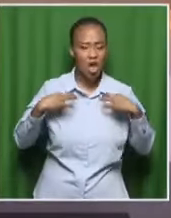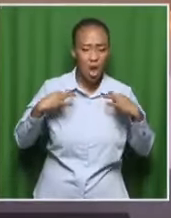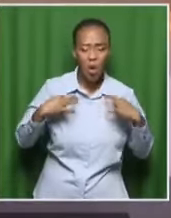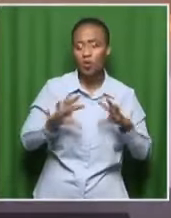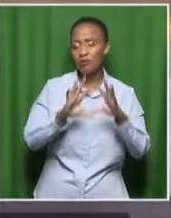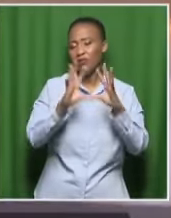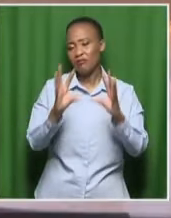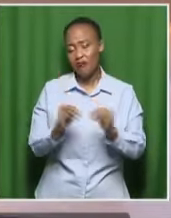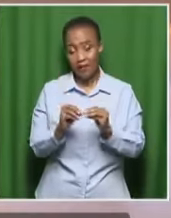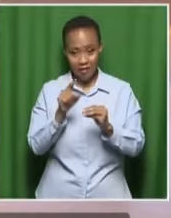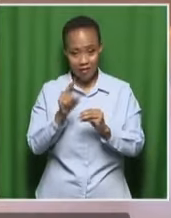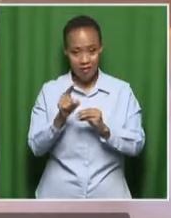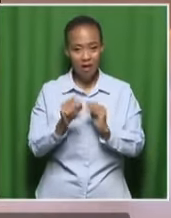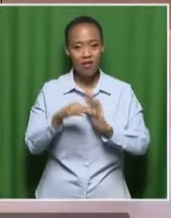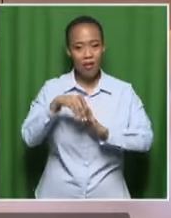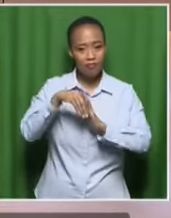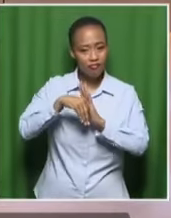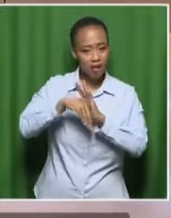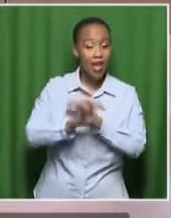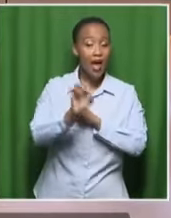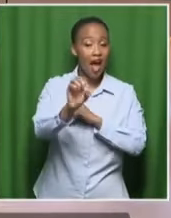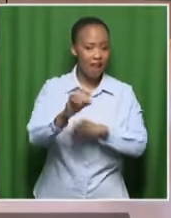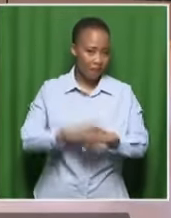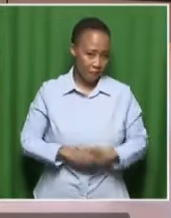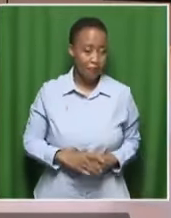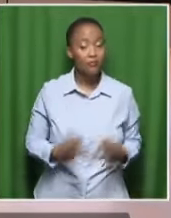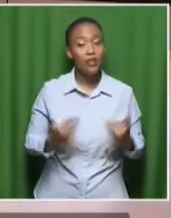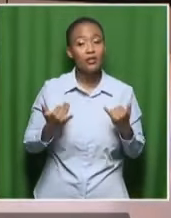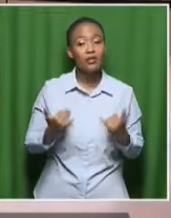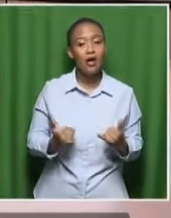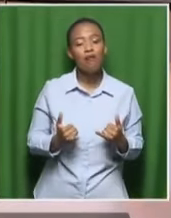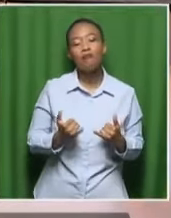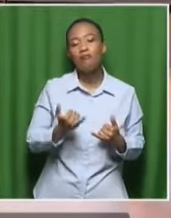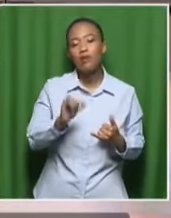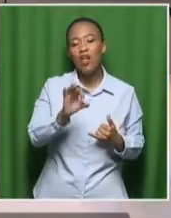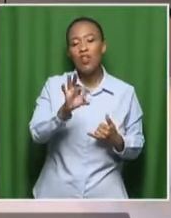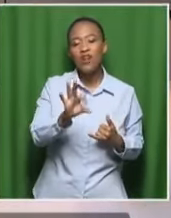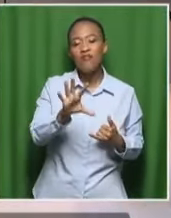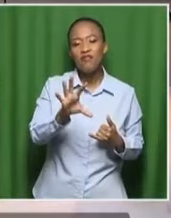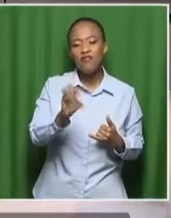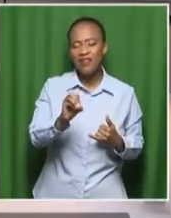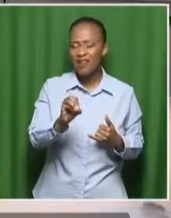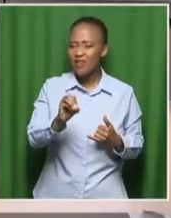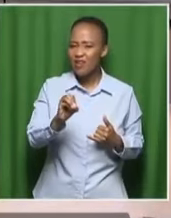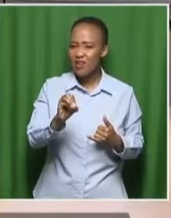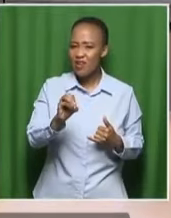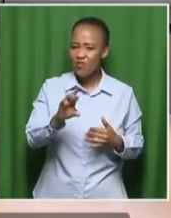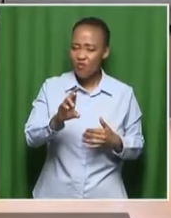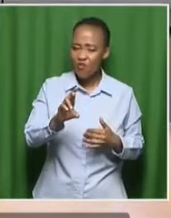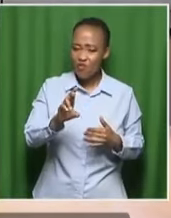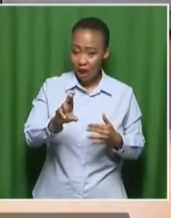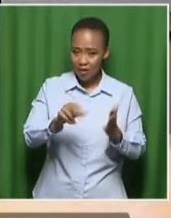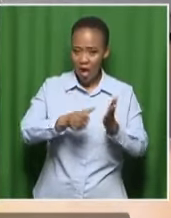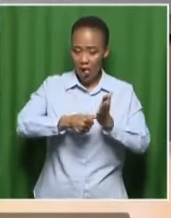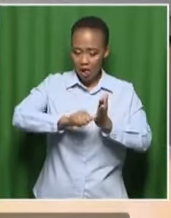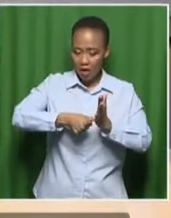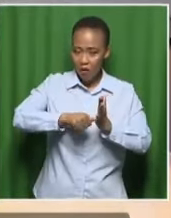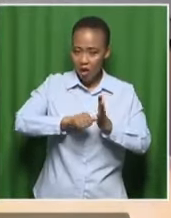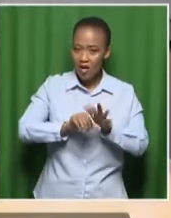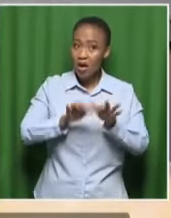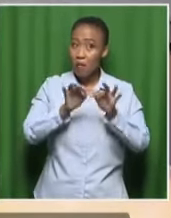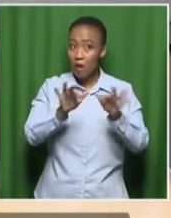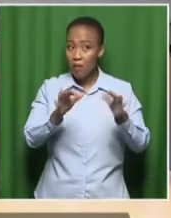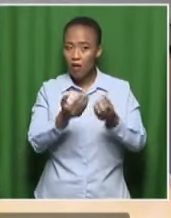laser-like focus on that. Around turning the 350-rand-a-month grant into a work seekers